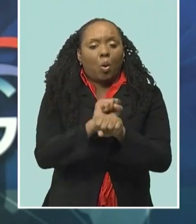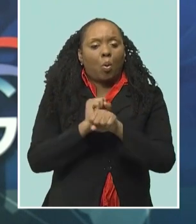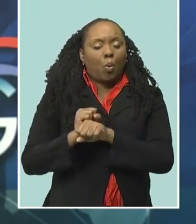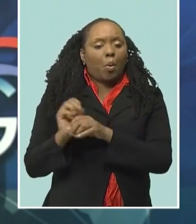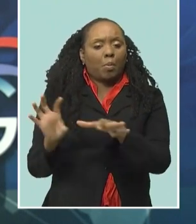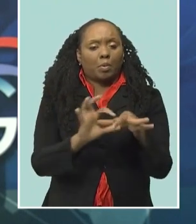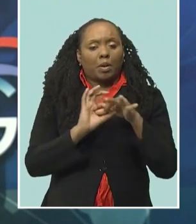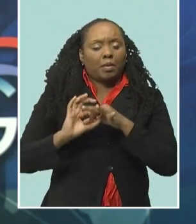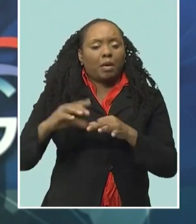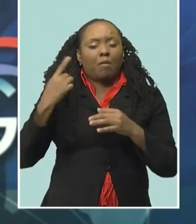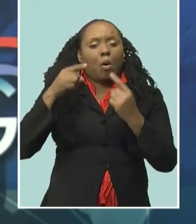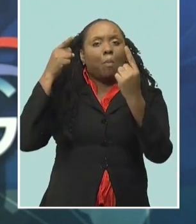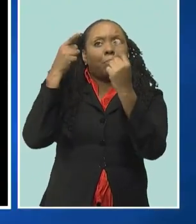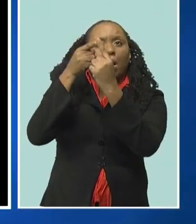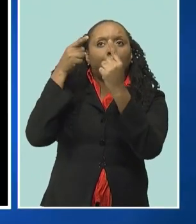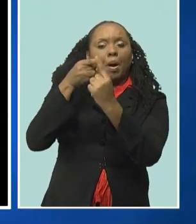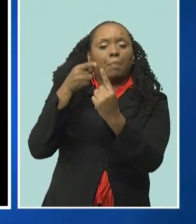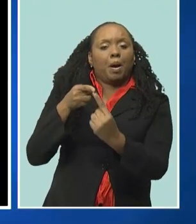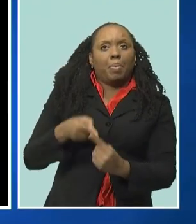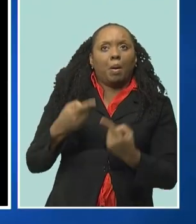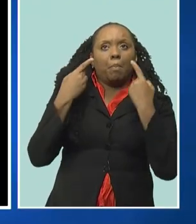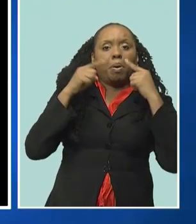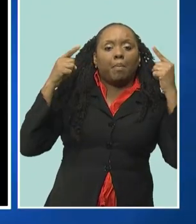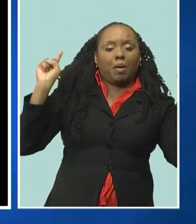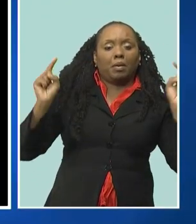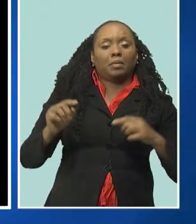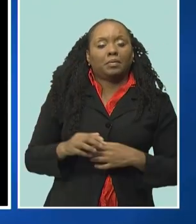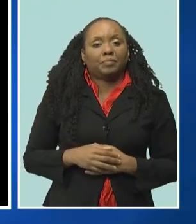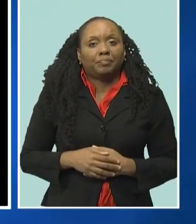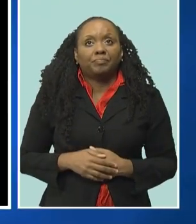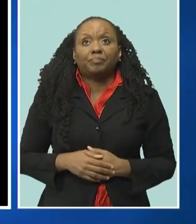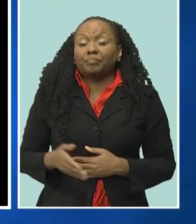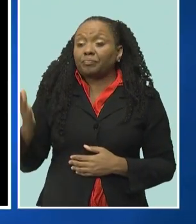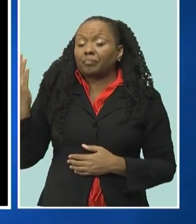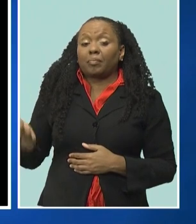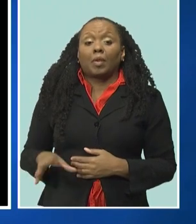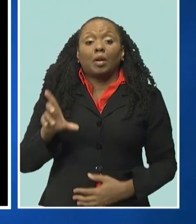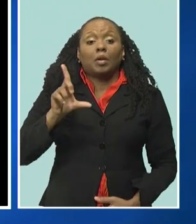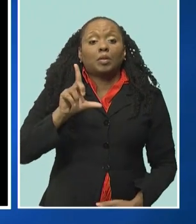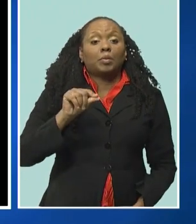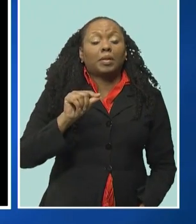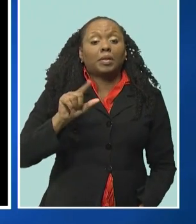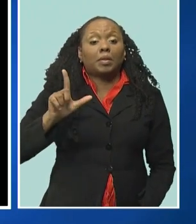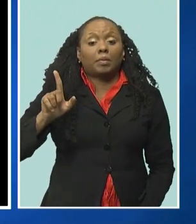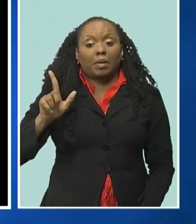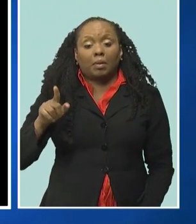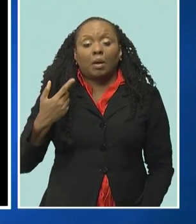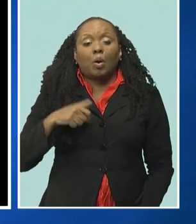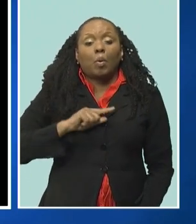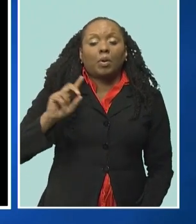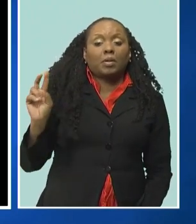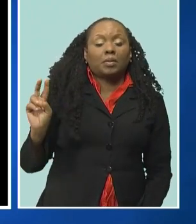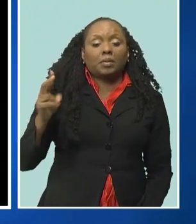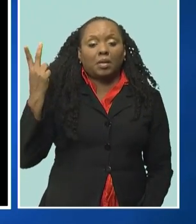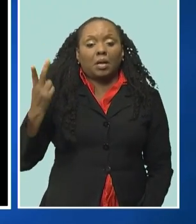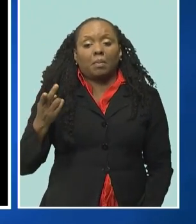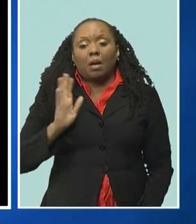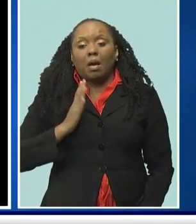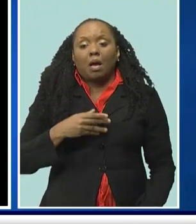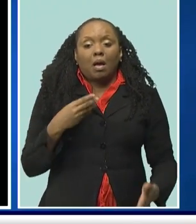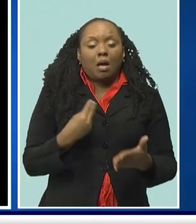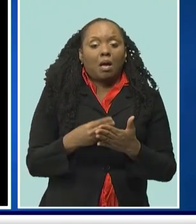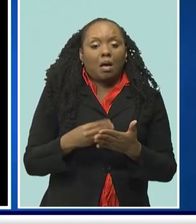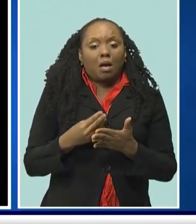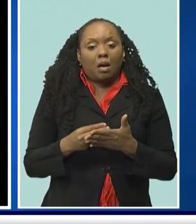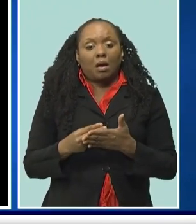targets. In 2021, we doubled our international climate finance commitment to $5.3 billion.